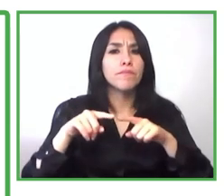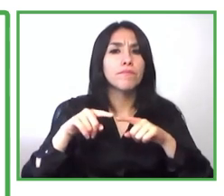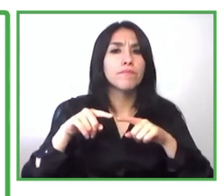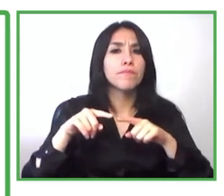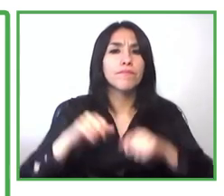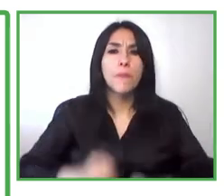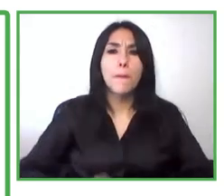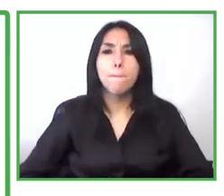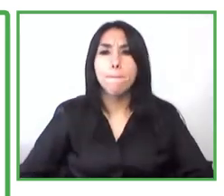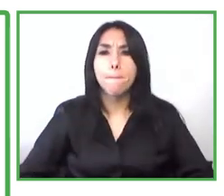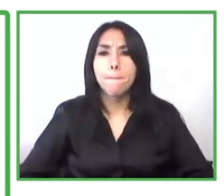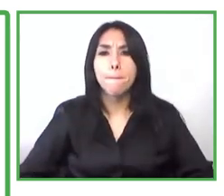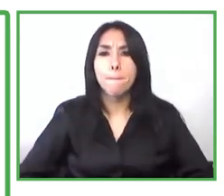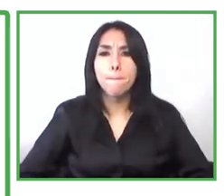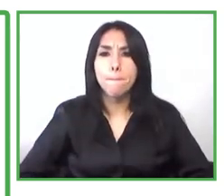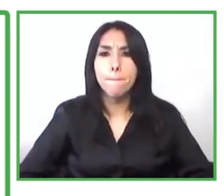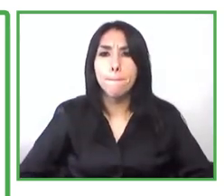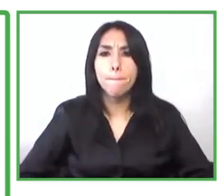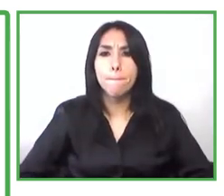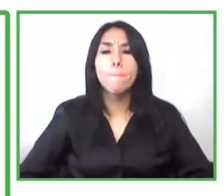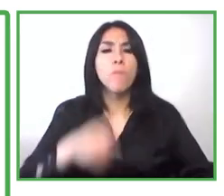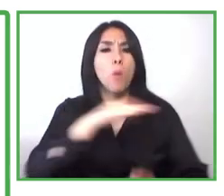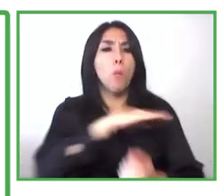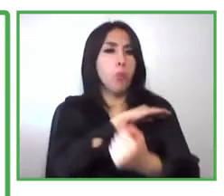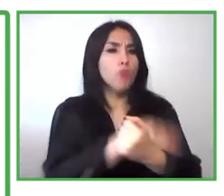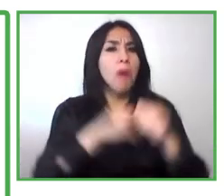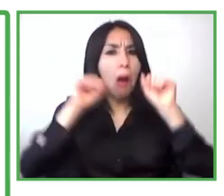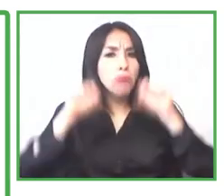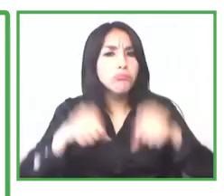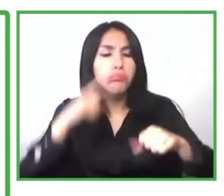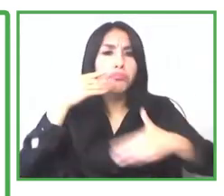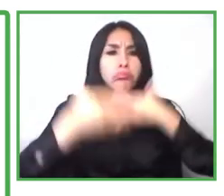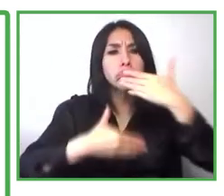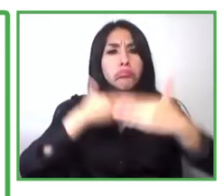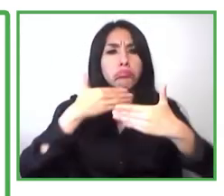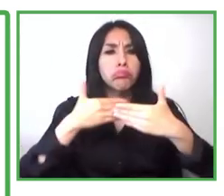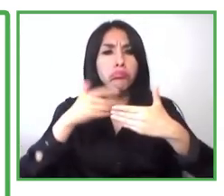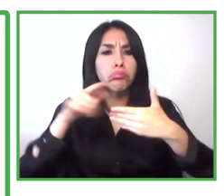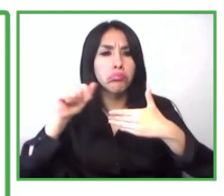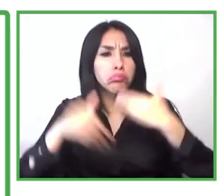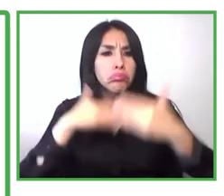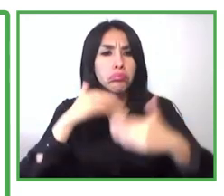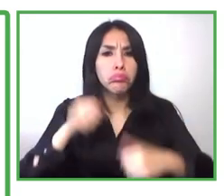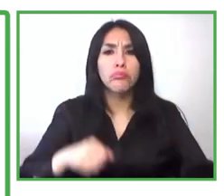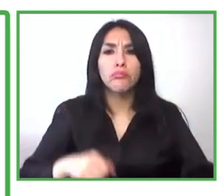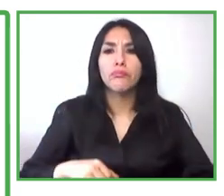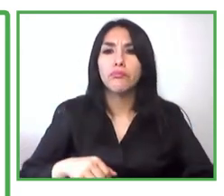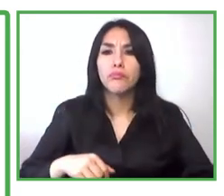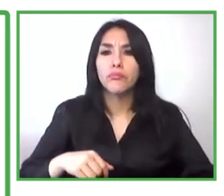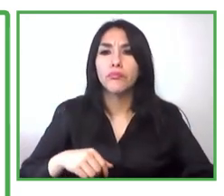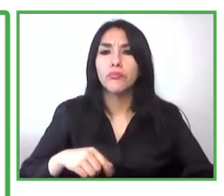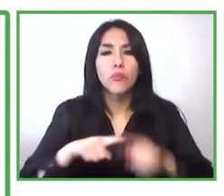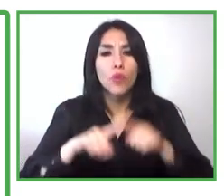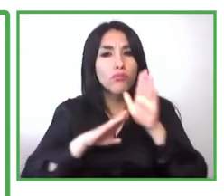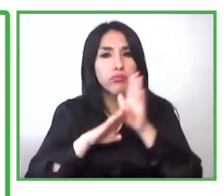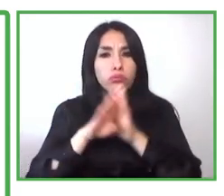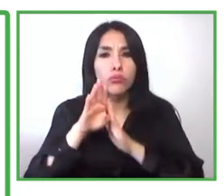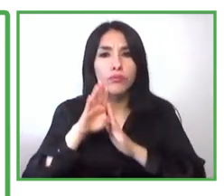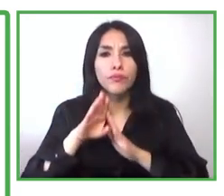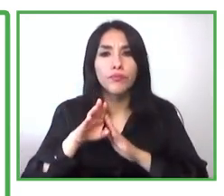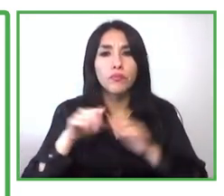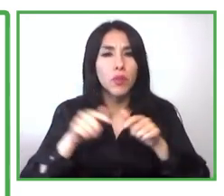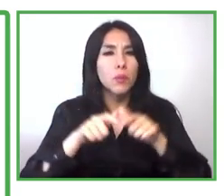was came from an experiment that in knowing how to increase the sales in x percent in the following three months